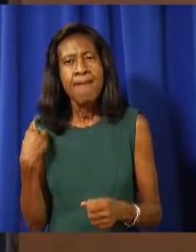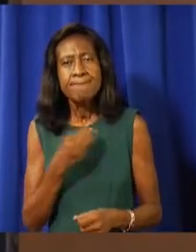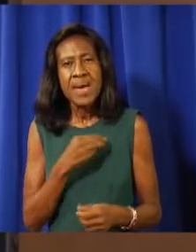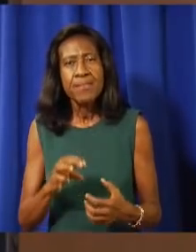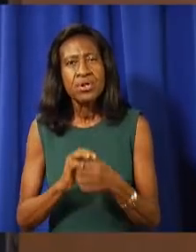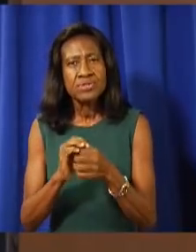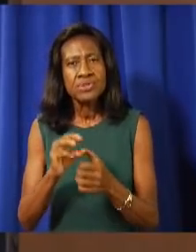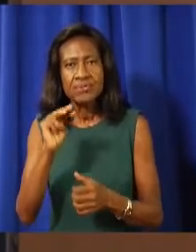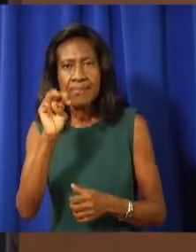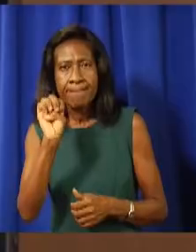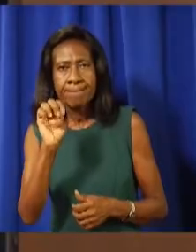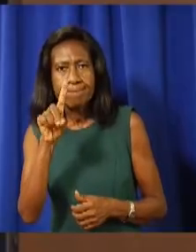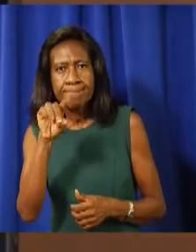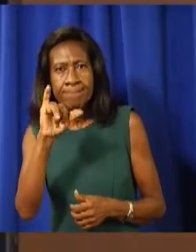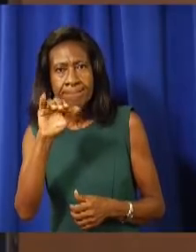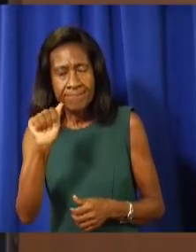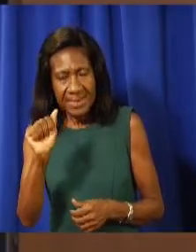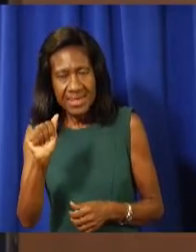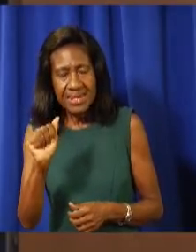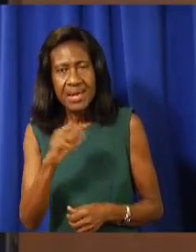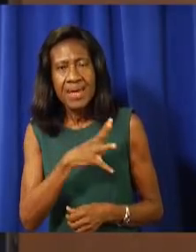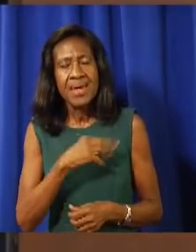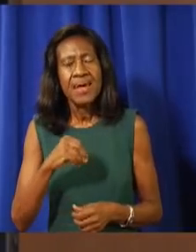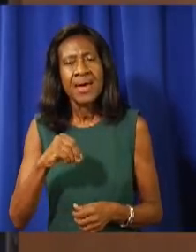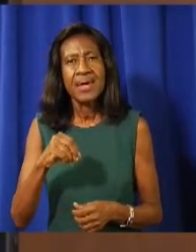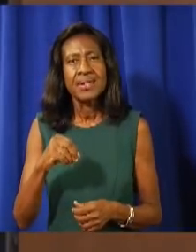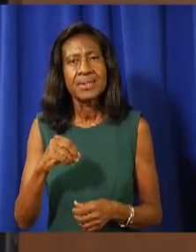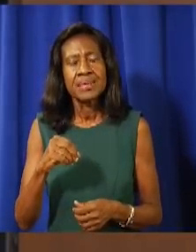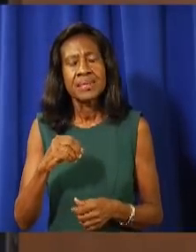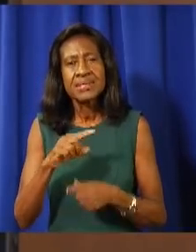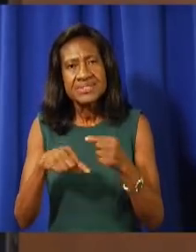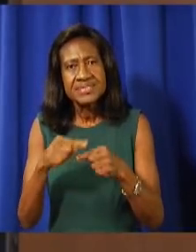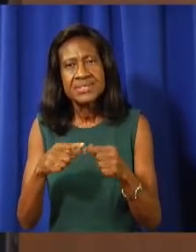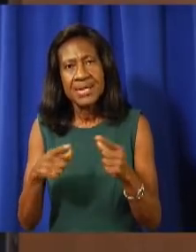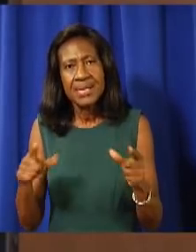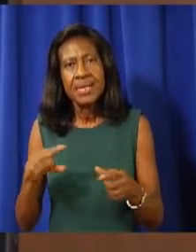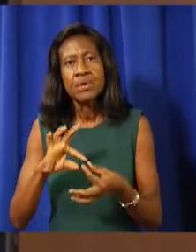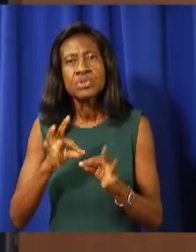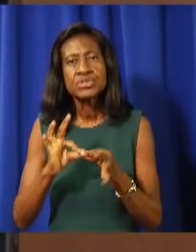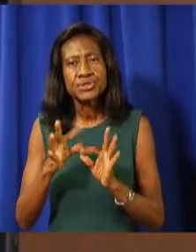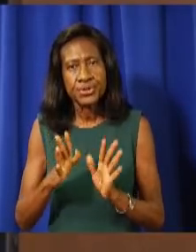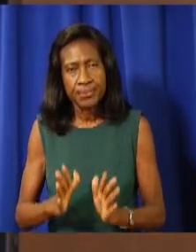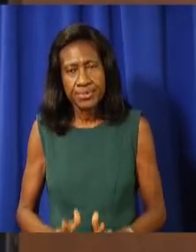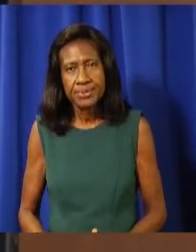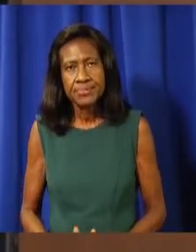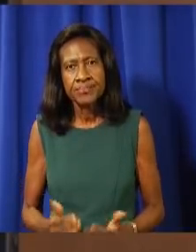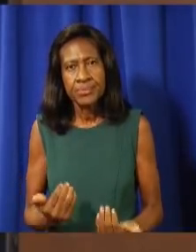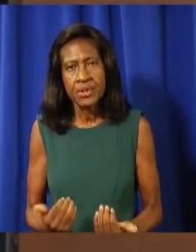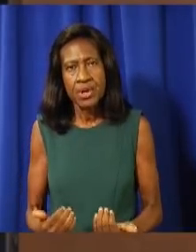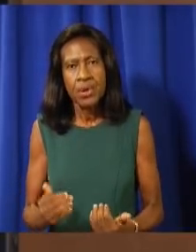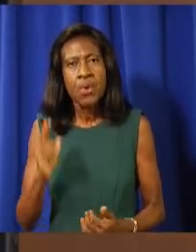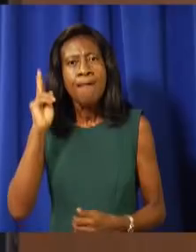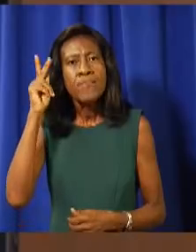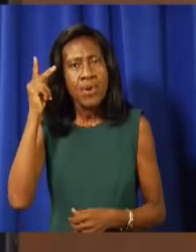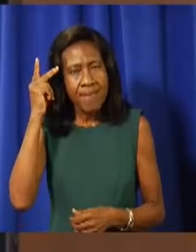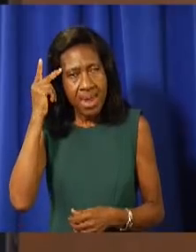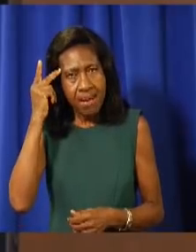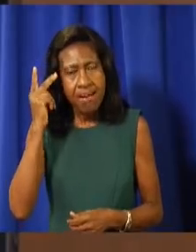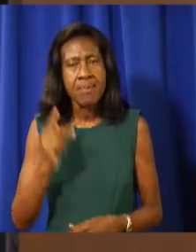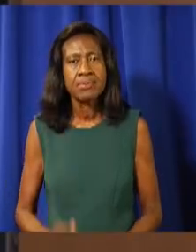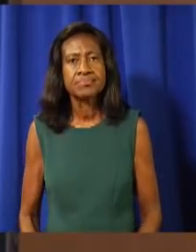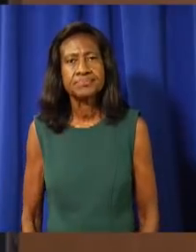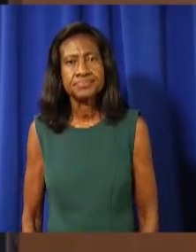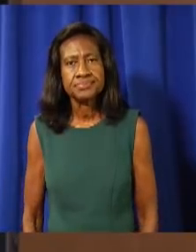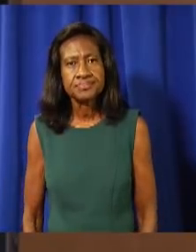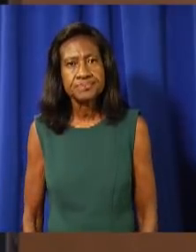senior civil servants, invited guests and of course our sign language interpreter, Ms. Carolyn Powell. First we go to our Honorable Premier, Mr. Wayne Panton.